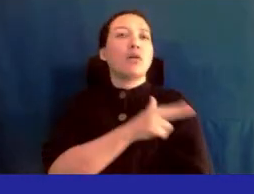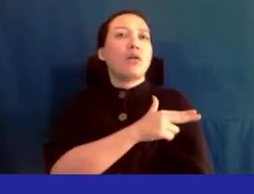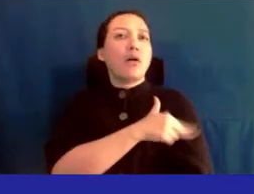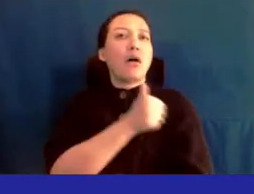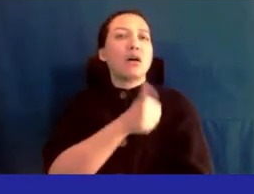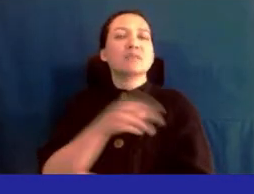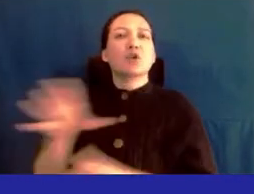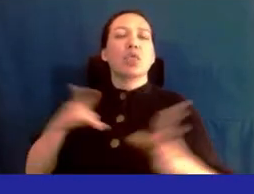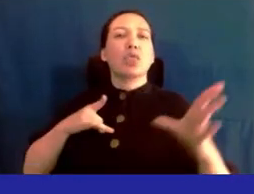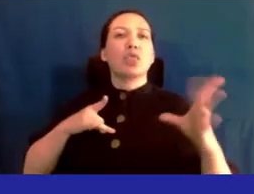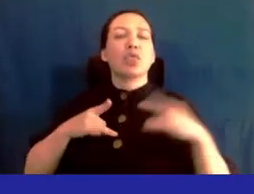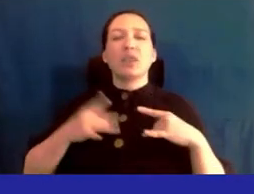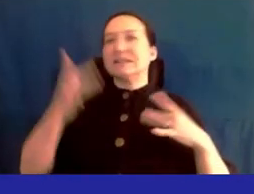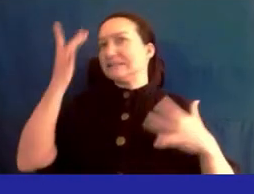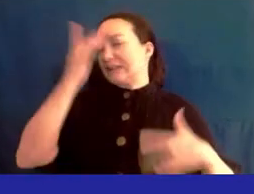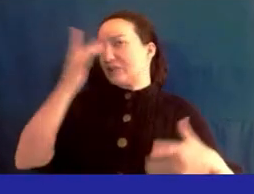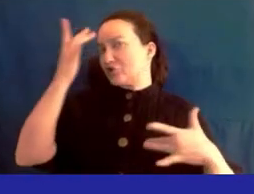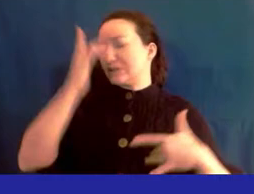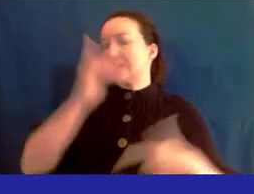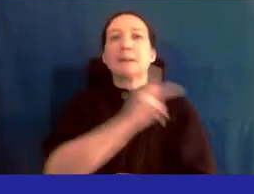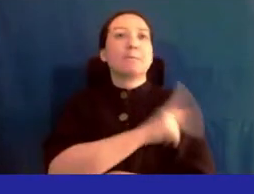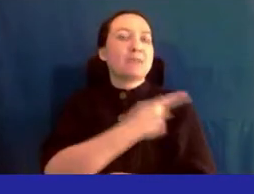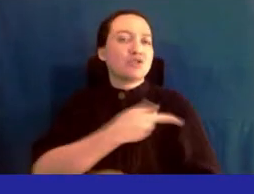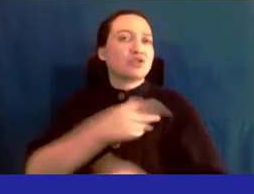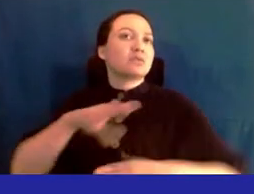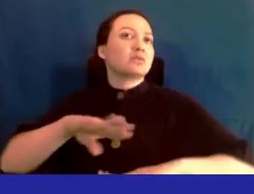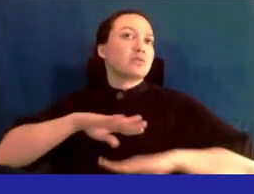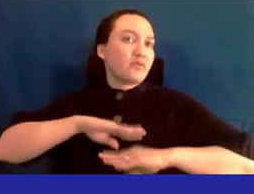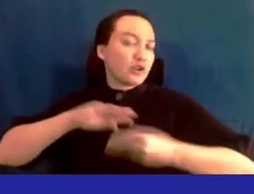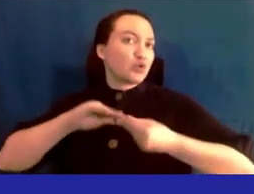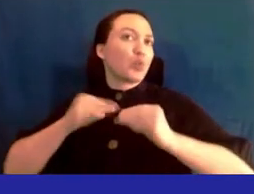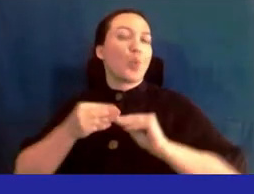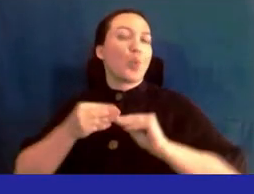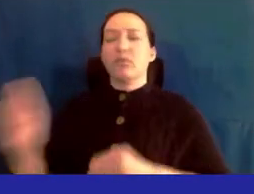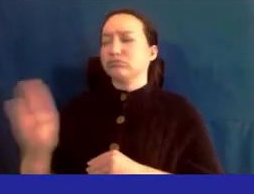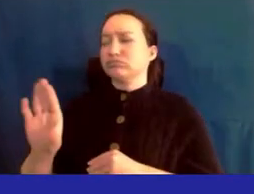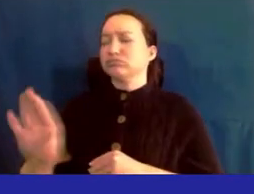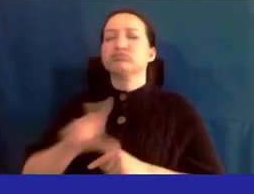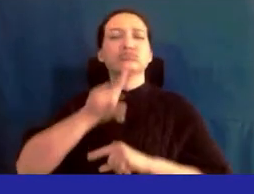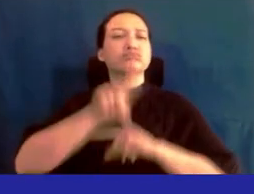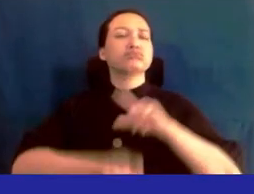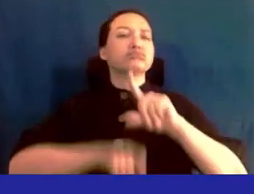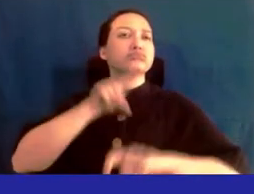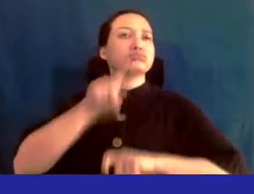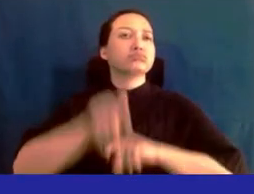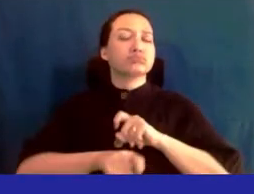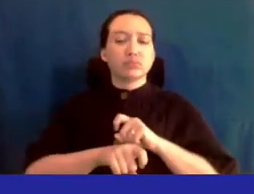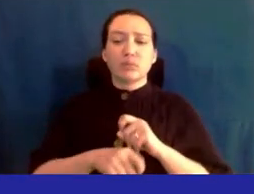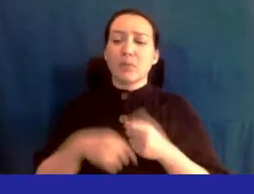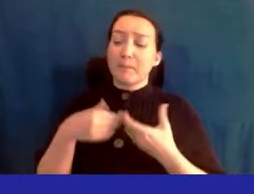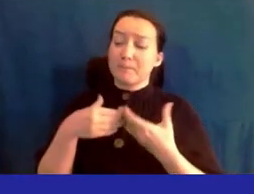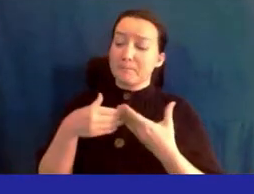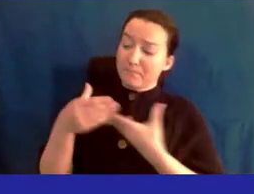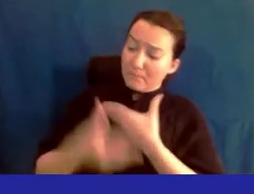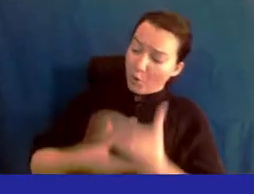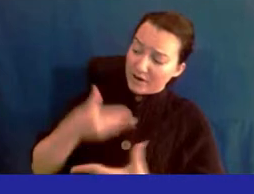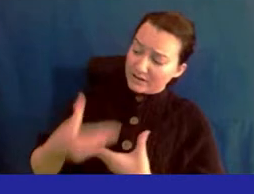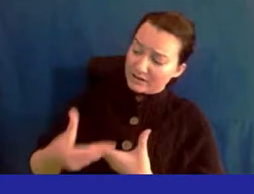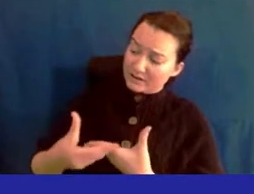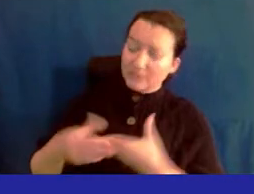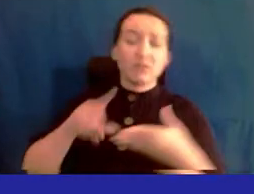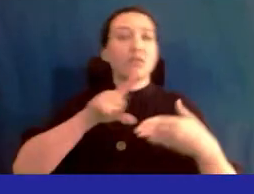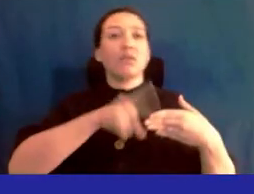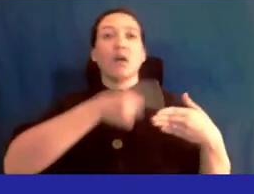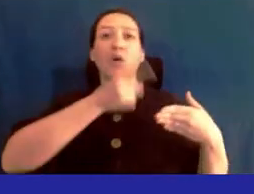infection and patient satisfaction scores the survey includes both process and outcome of